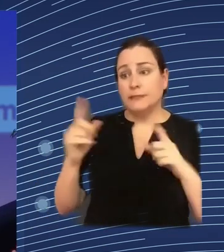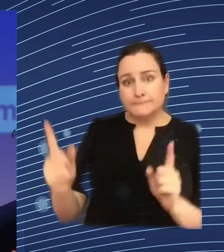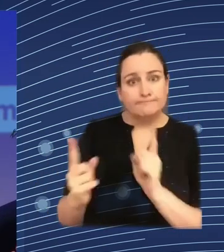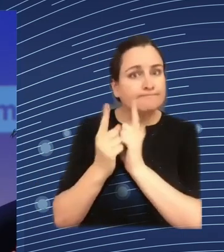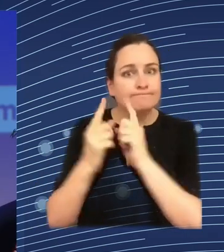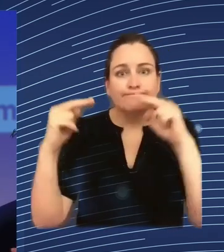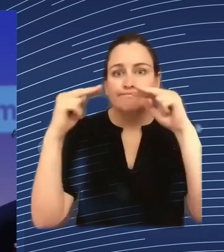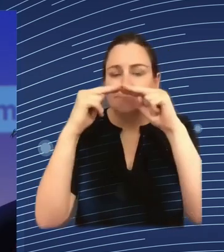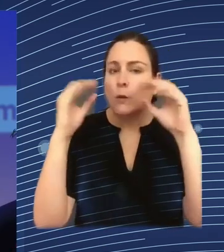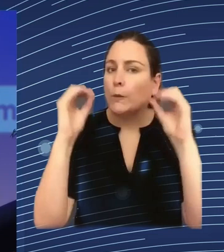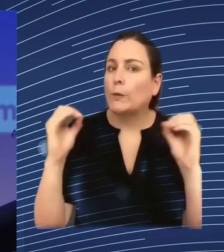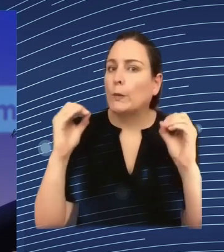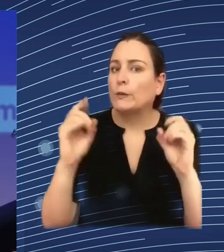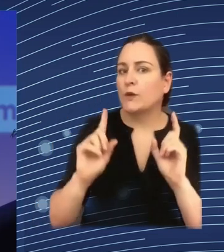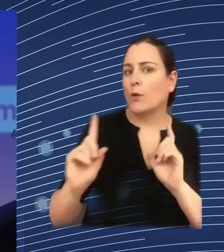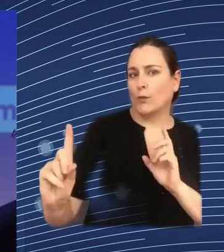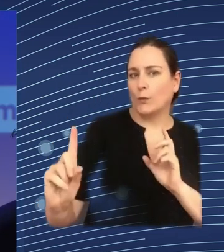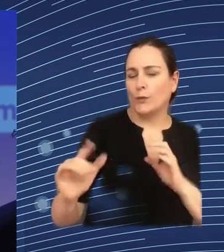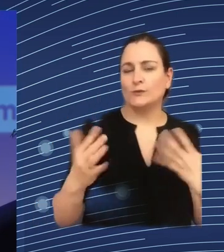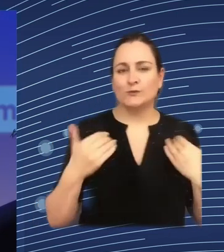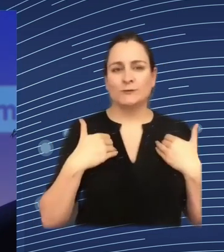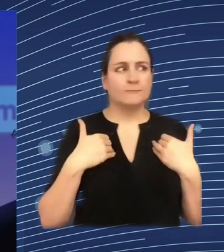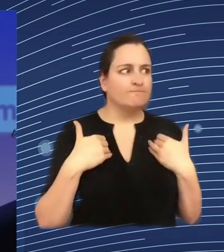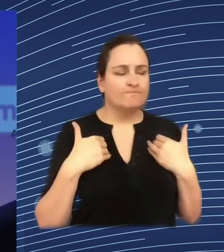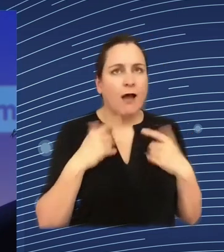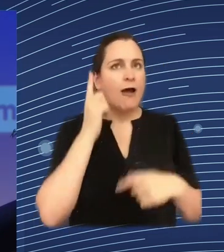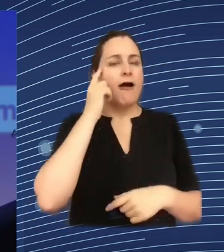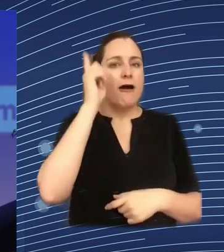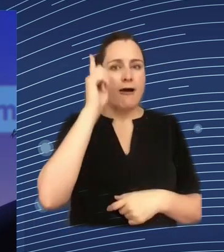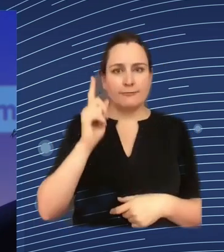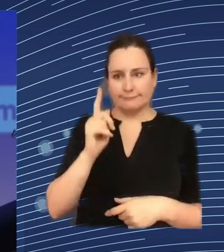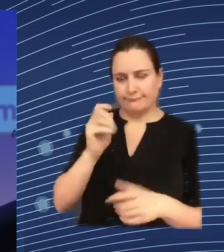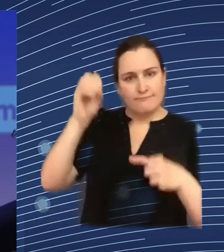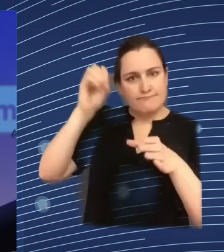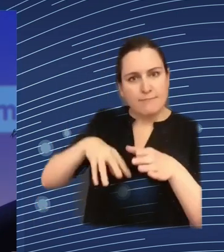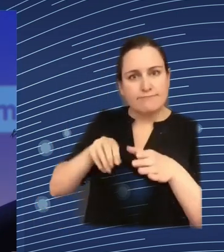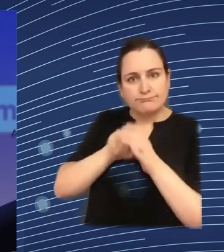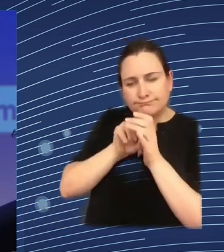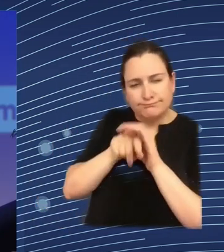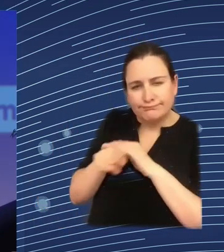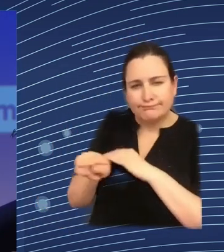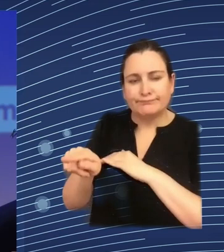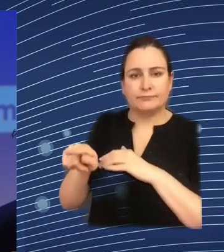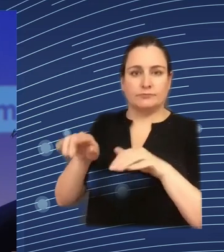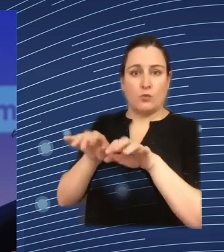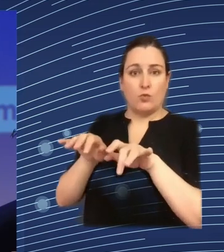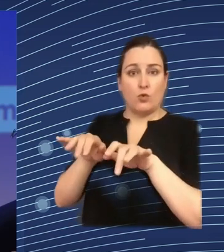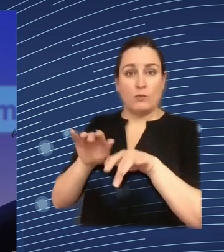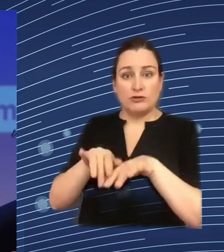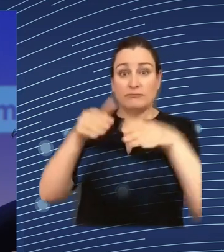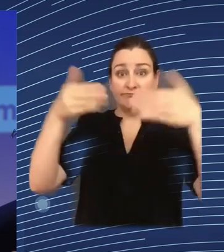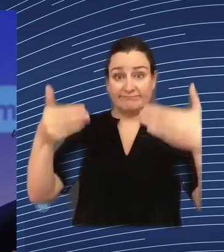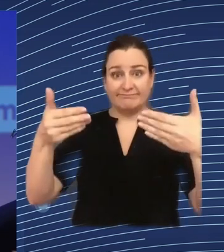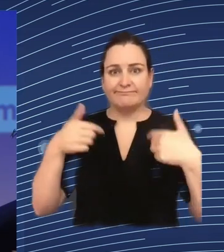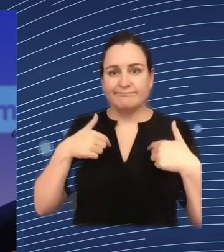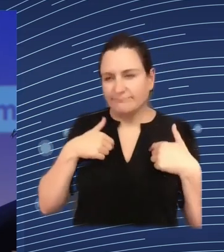spy software or monitoring software of uh every uh step of the